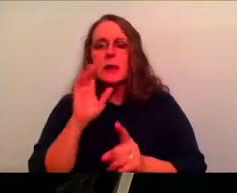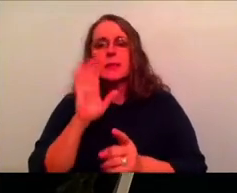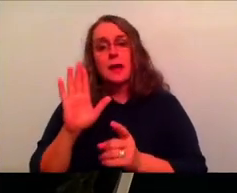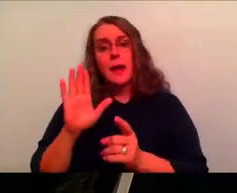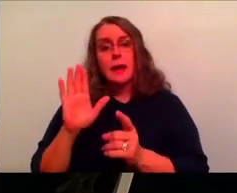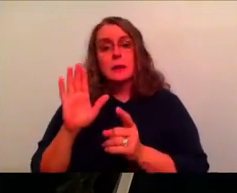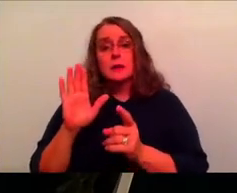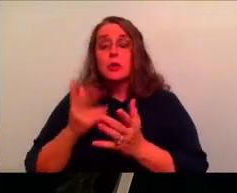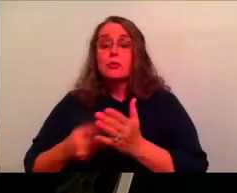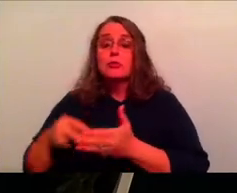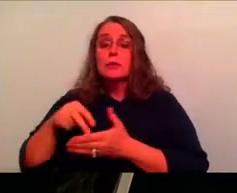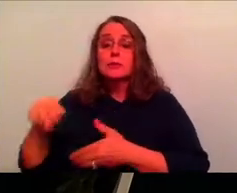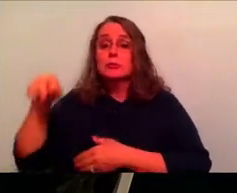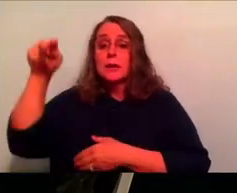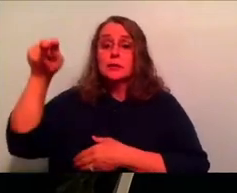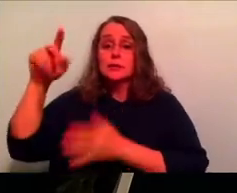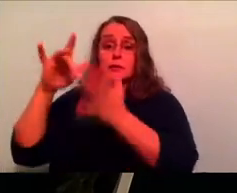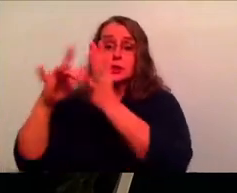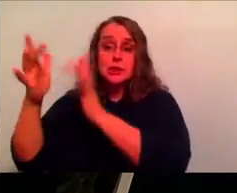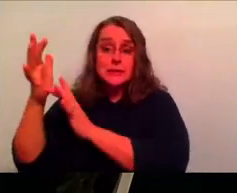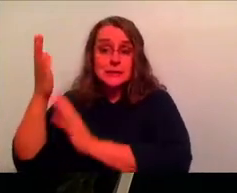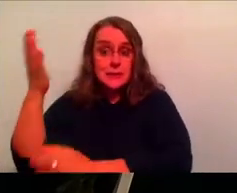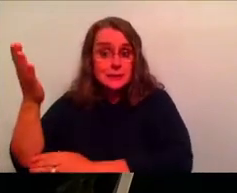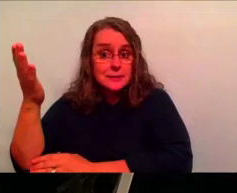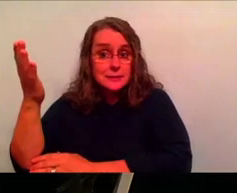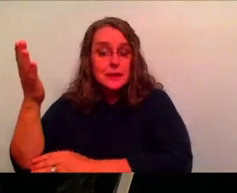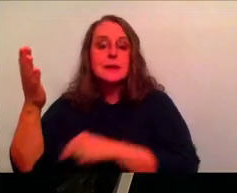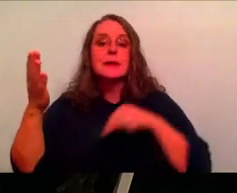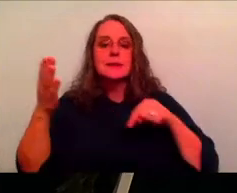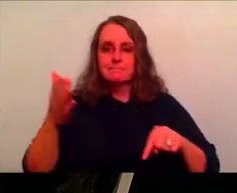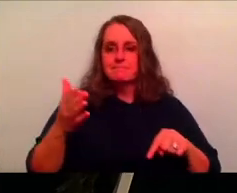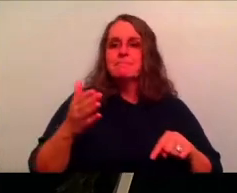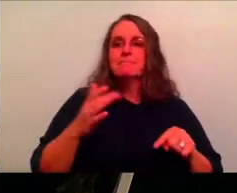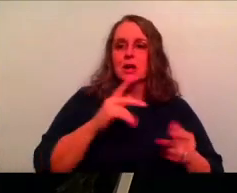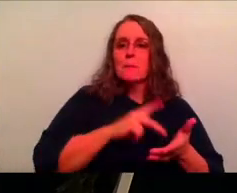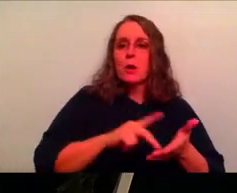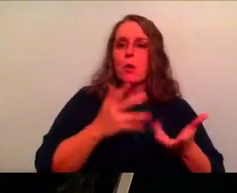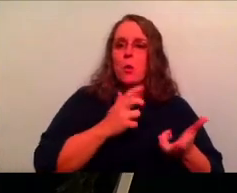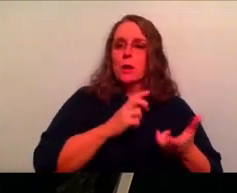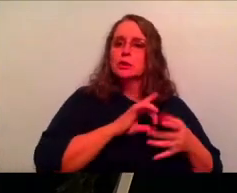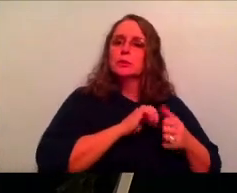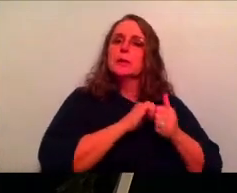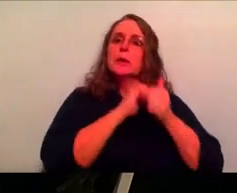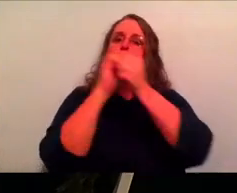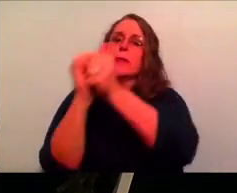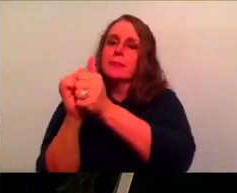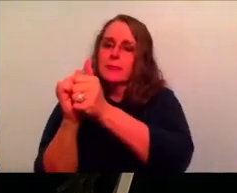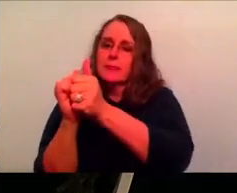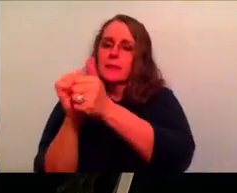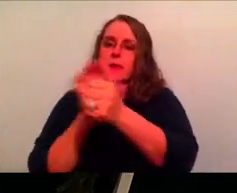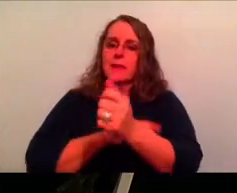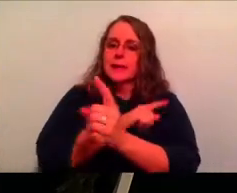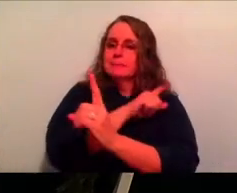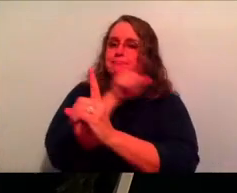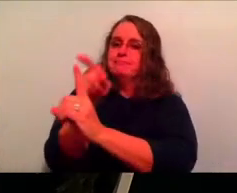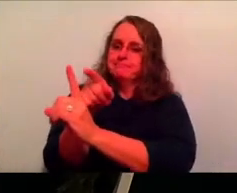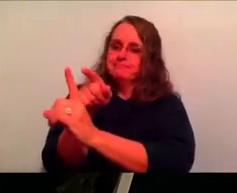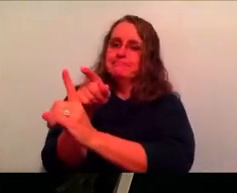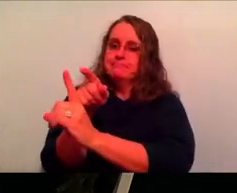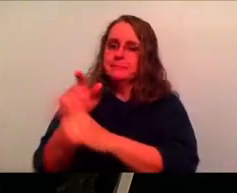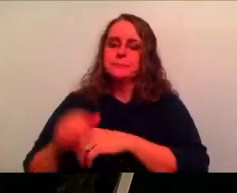of Jesus, just like Jesus. He wants to be with him. And that's what he's going towards. Uh,